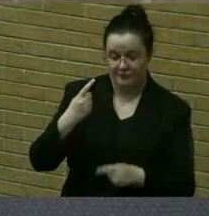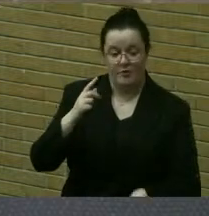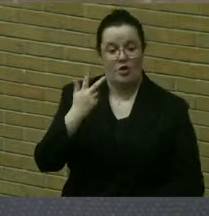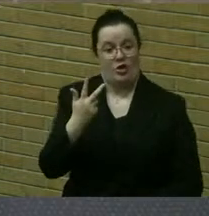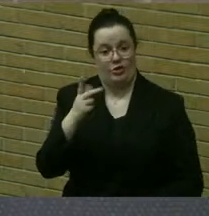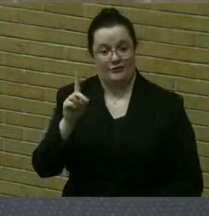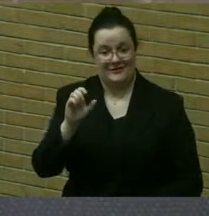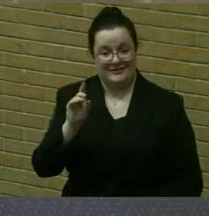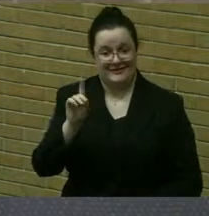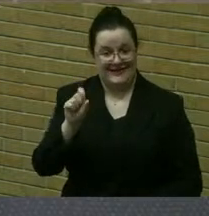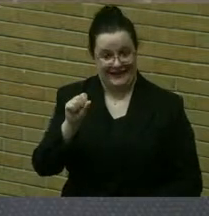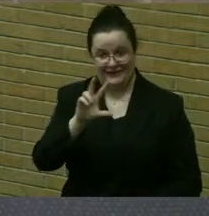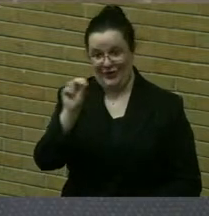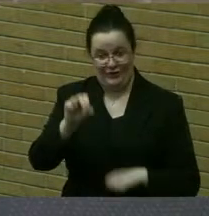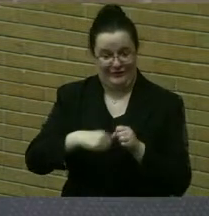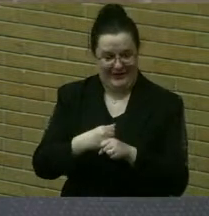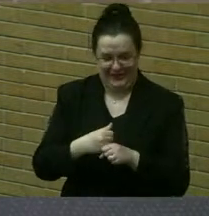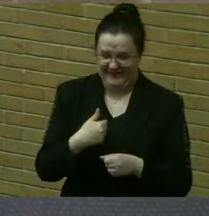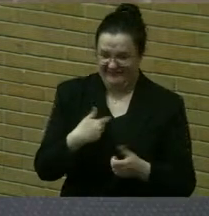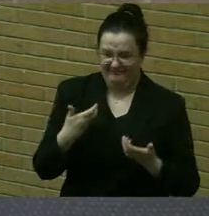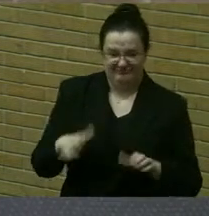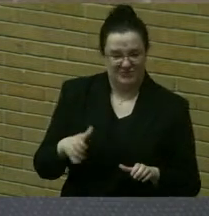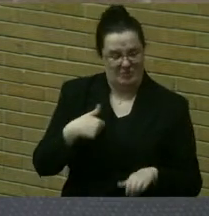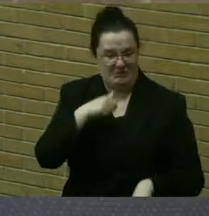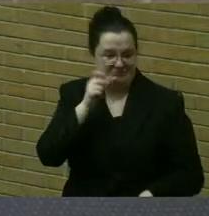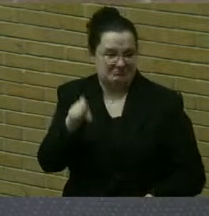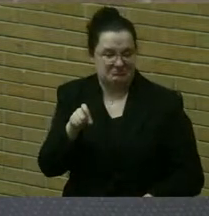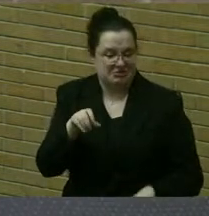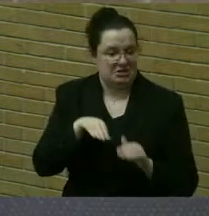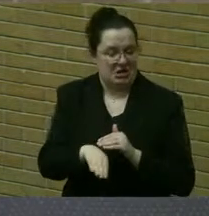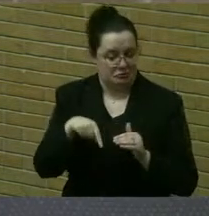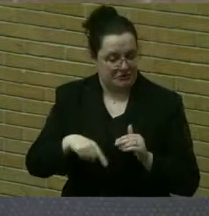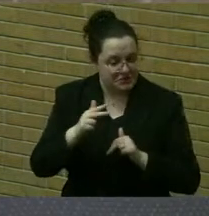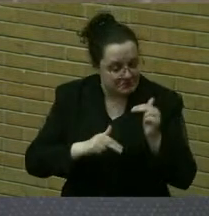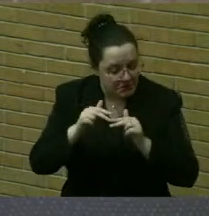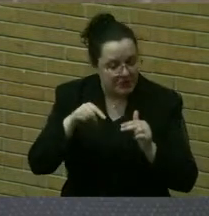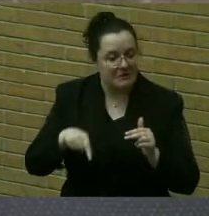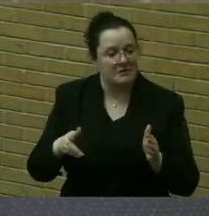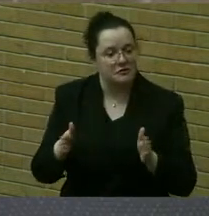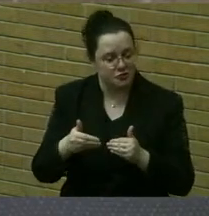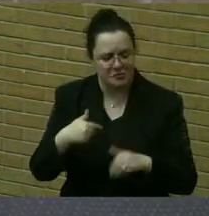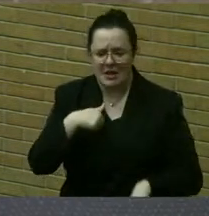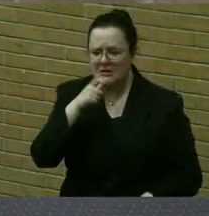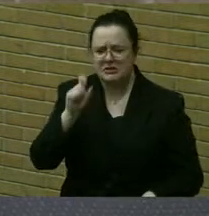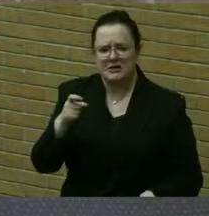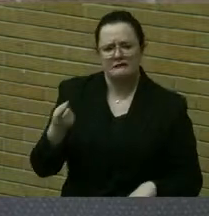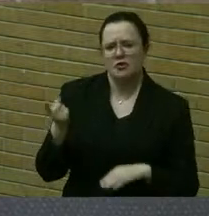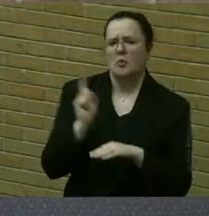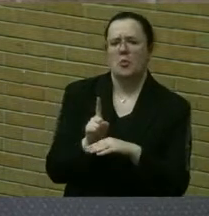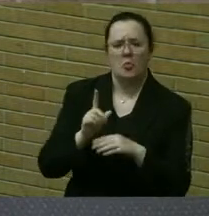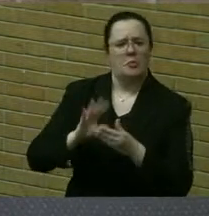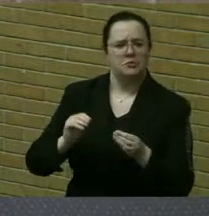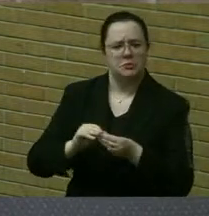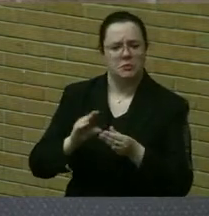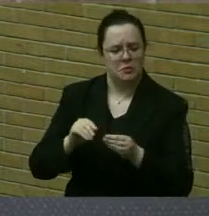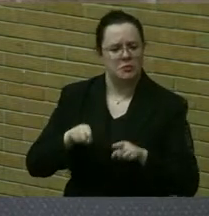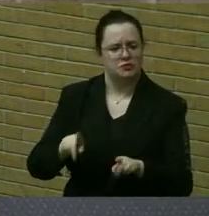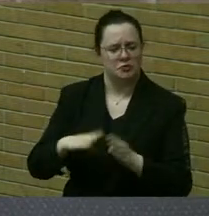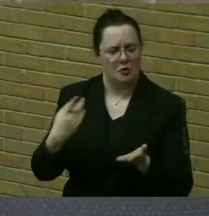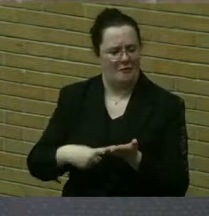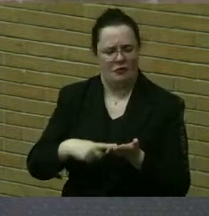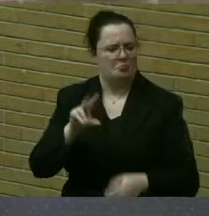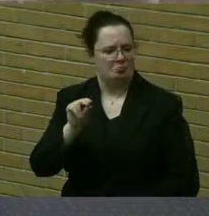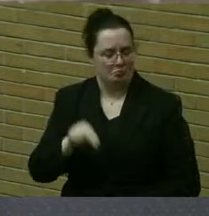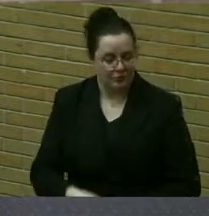or need to walk into this building, this room, and for that matter, to stand and speak into this microphone. The only time I